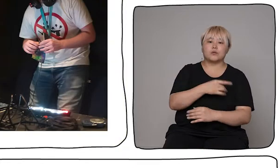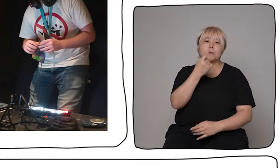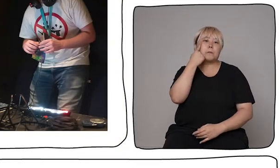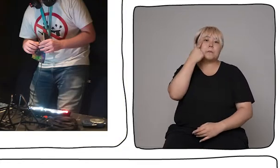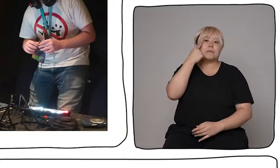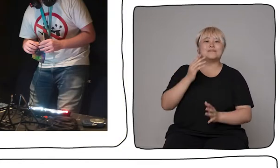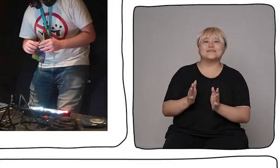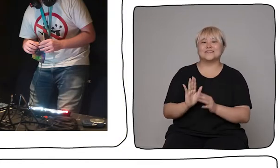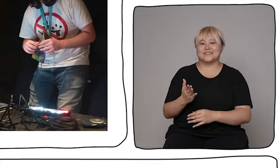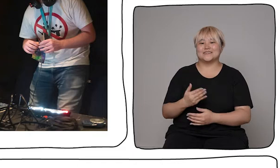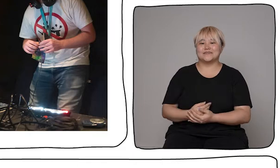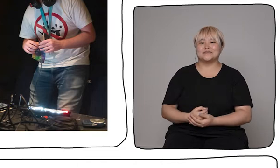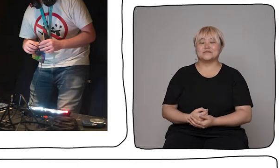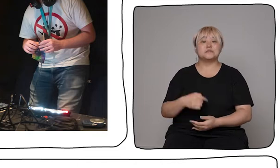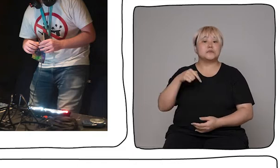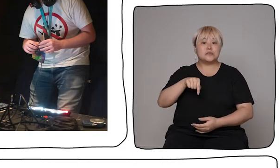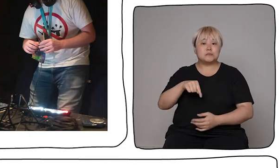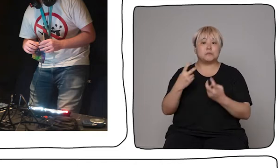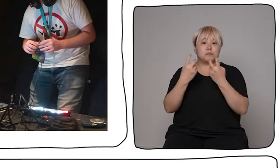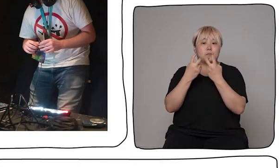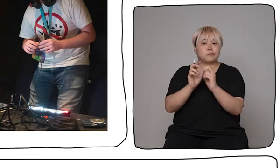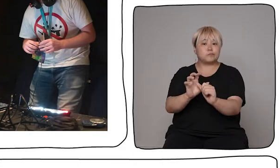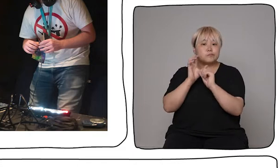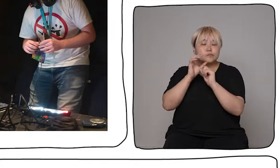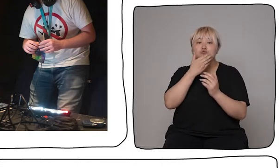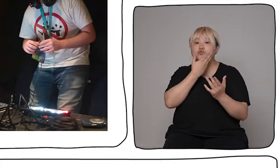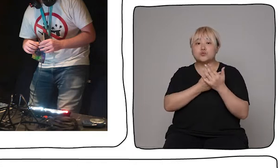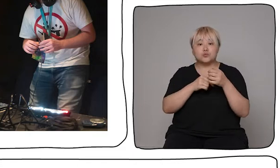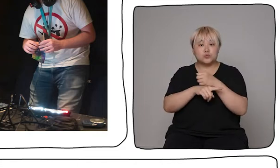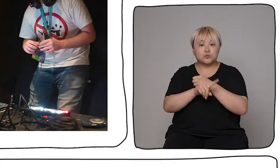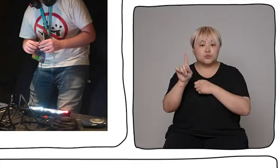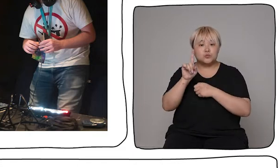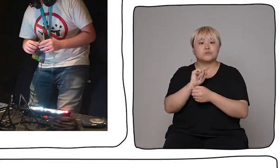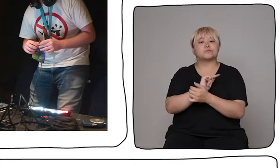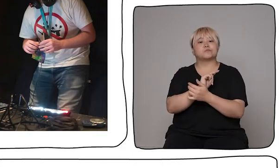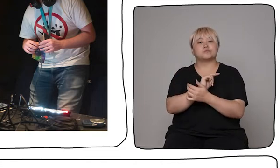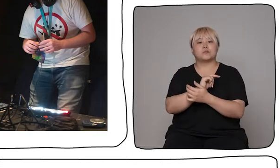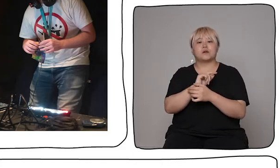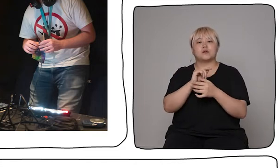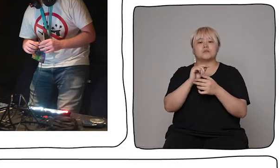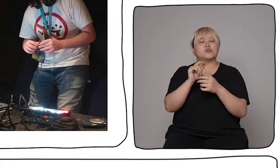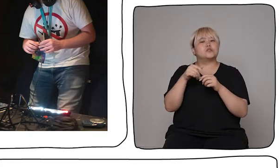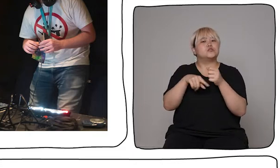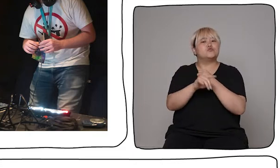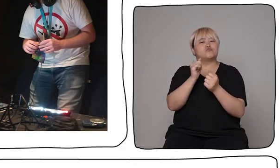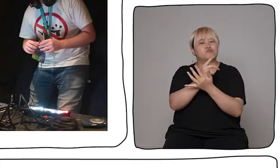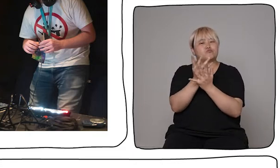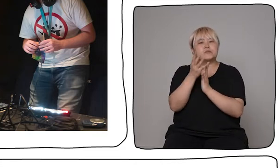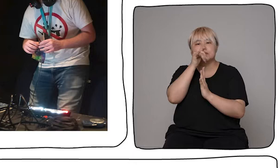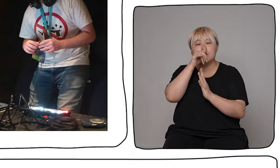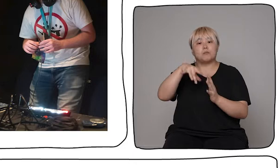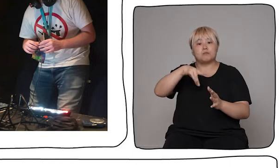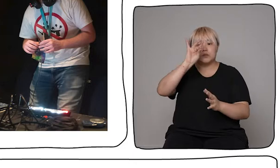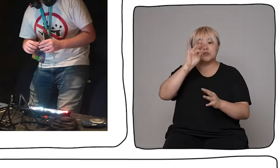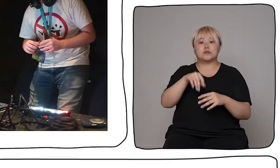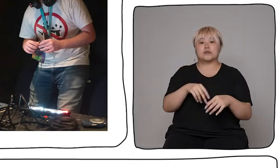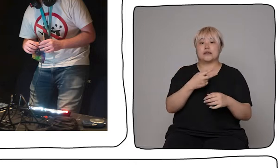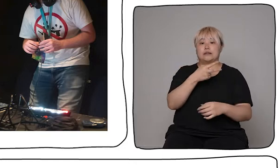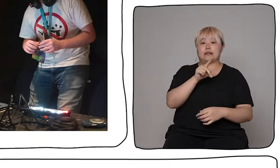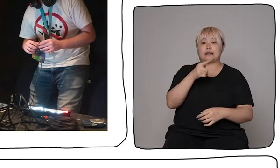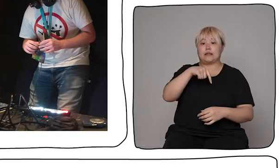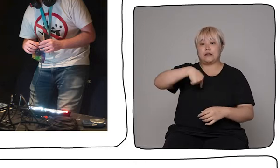It's important for us for a wide variety of reasons, mainly because we very much prescribe at DADA by